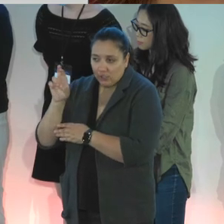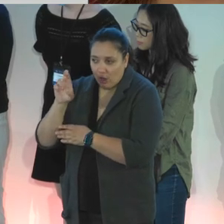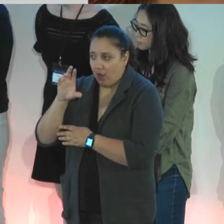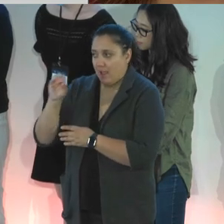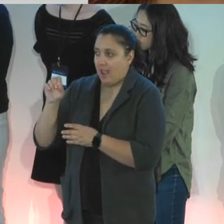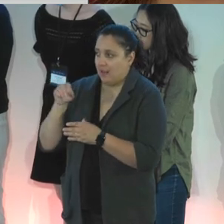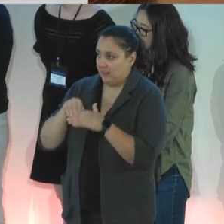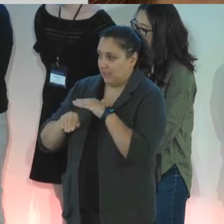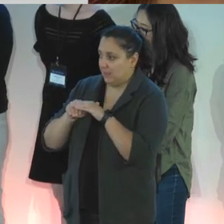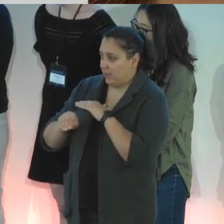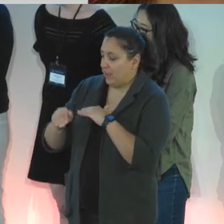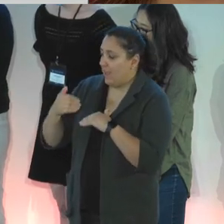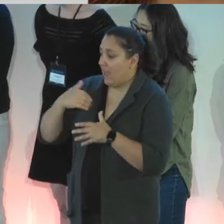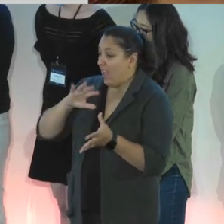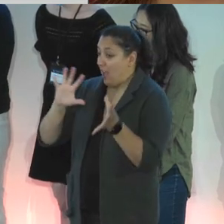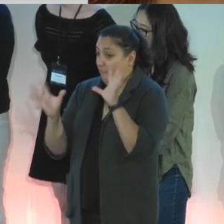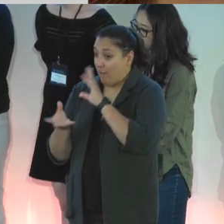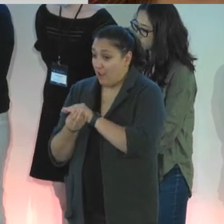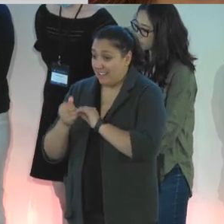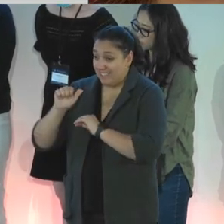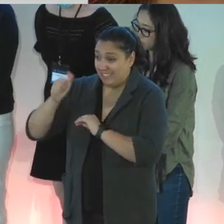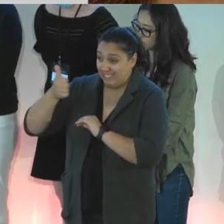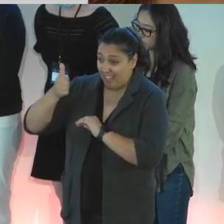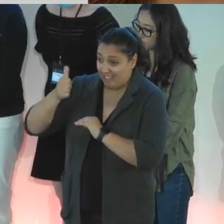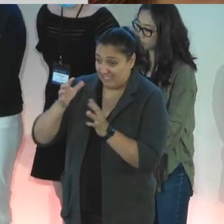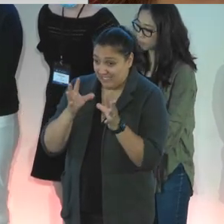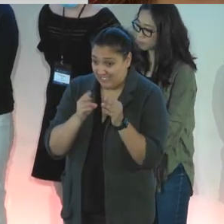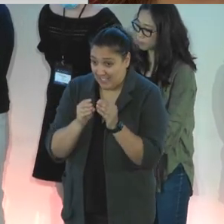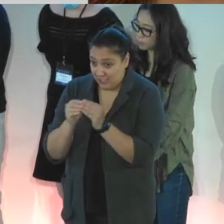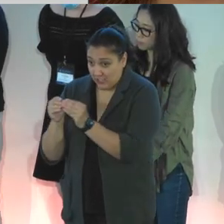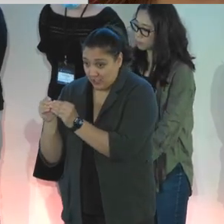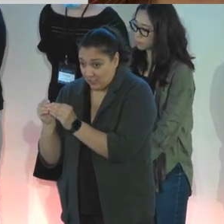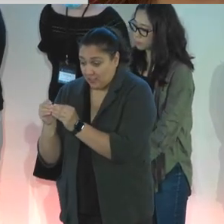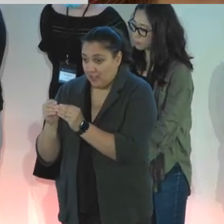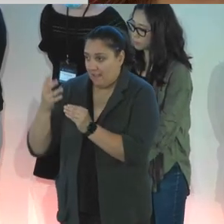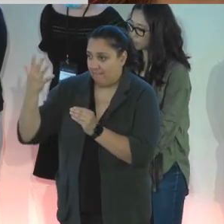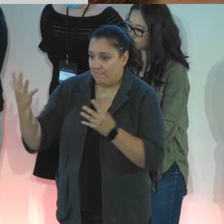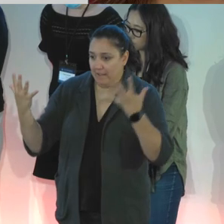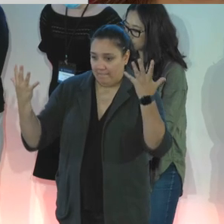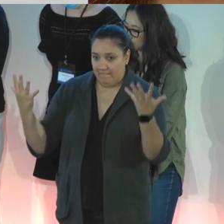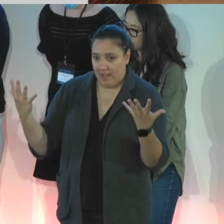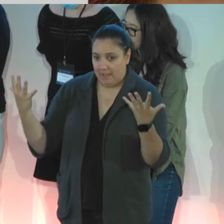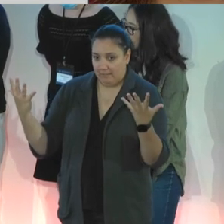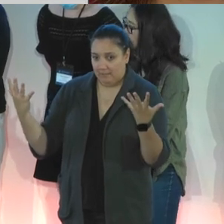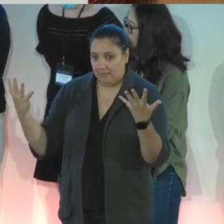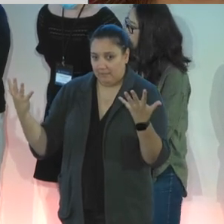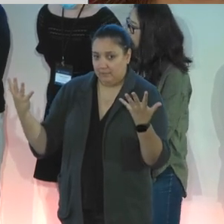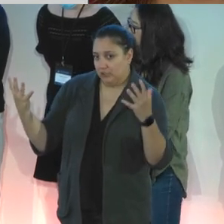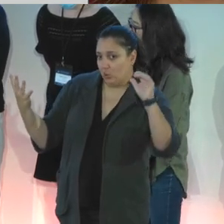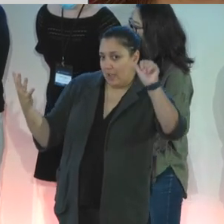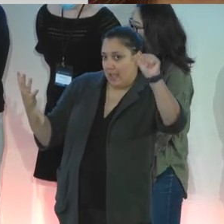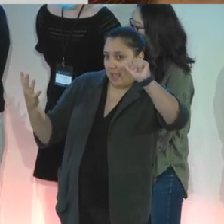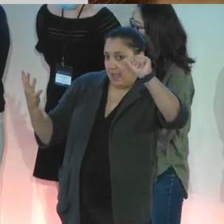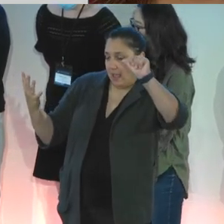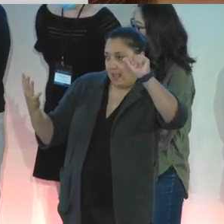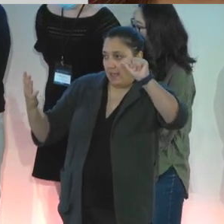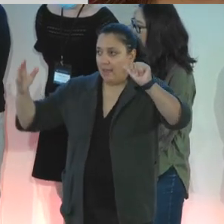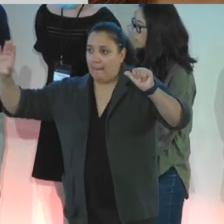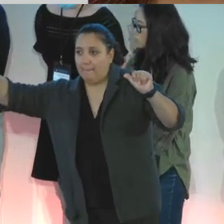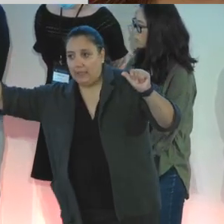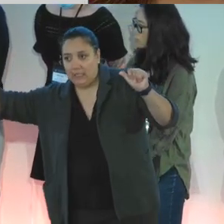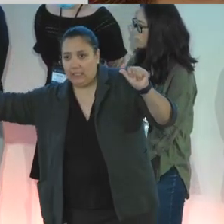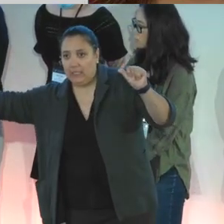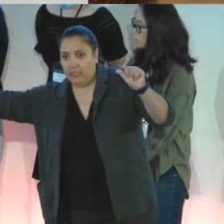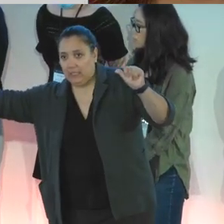We have 10 total sessions grouped into two groups of five. So we have group A to my left and group B to my right.